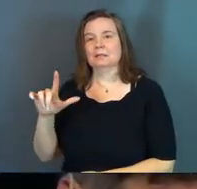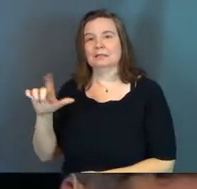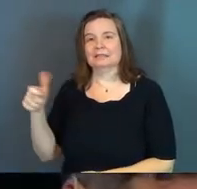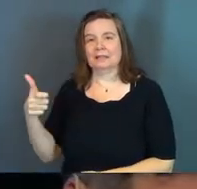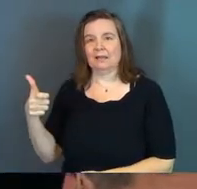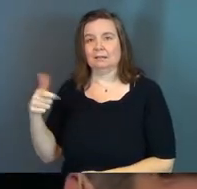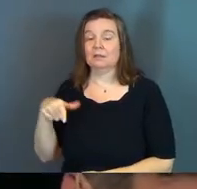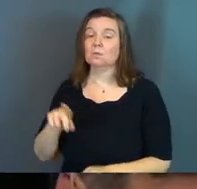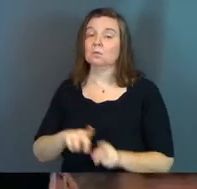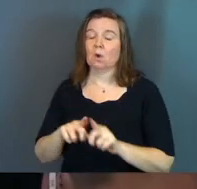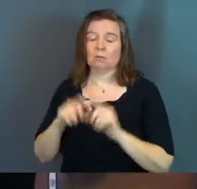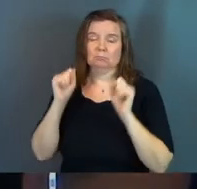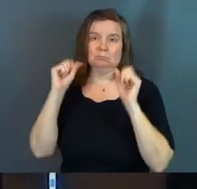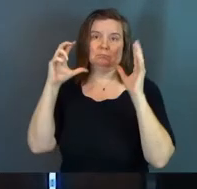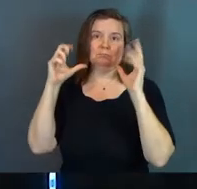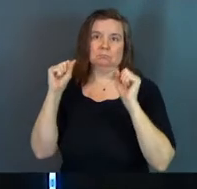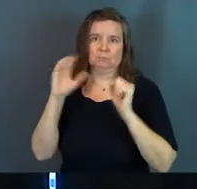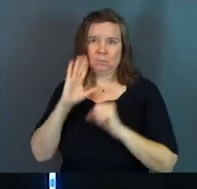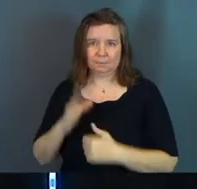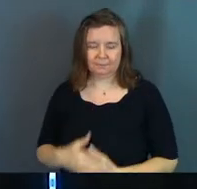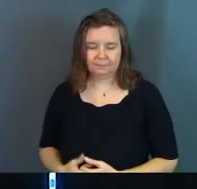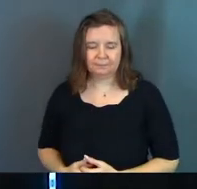This one will also blow your mind.